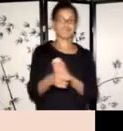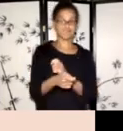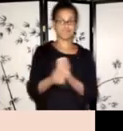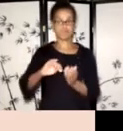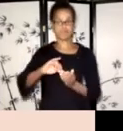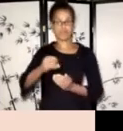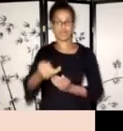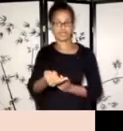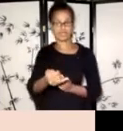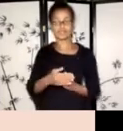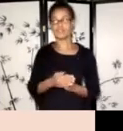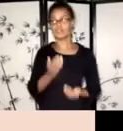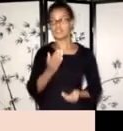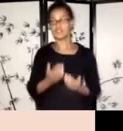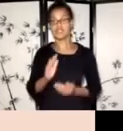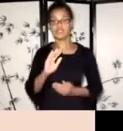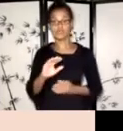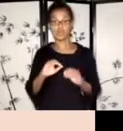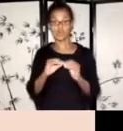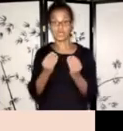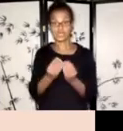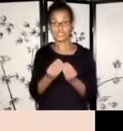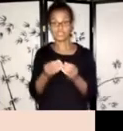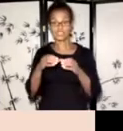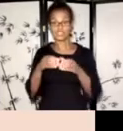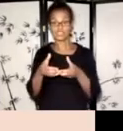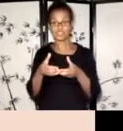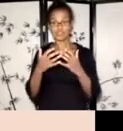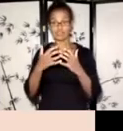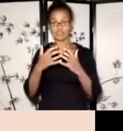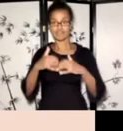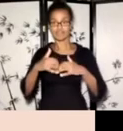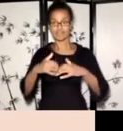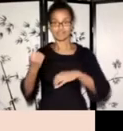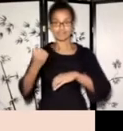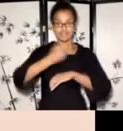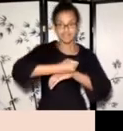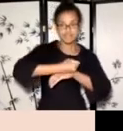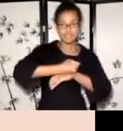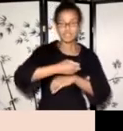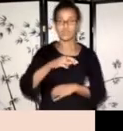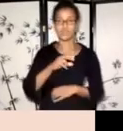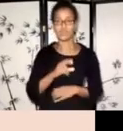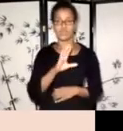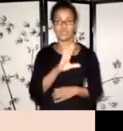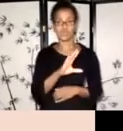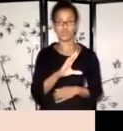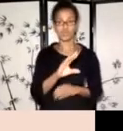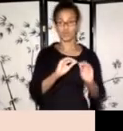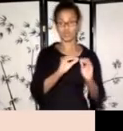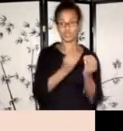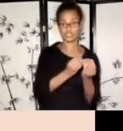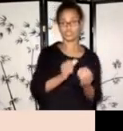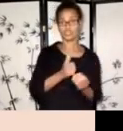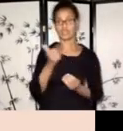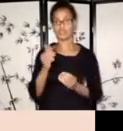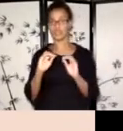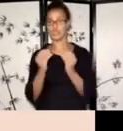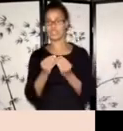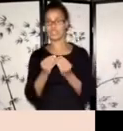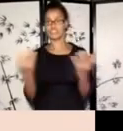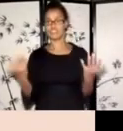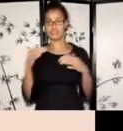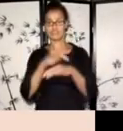organization or collective dissolves or merges or something like that, so the entire sort of applicant is changing somehow,